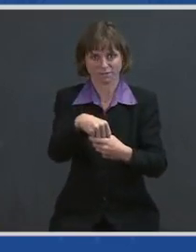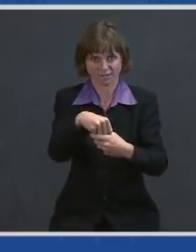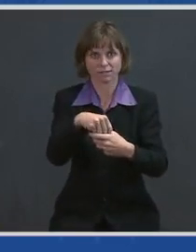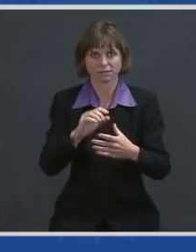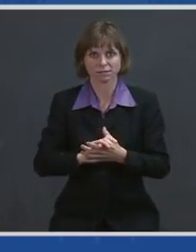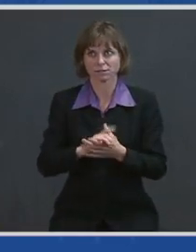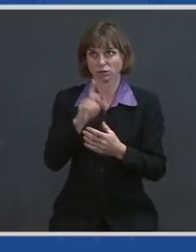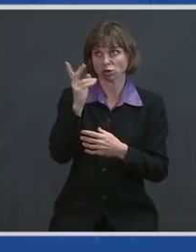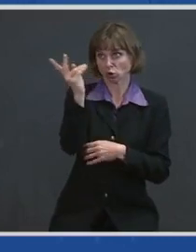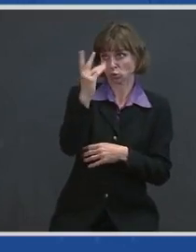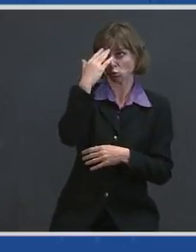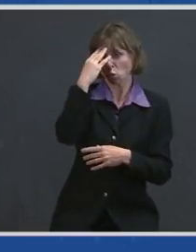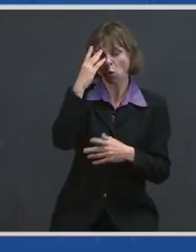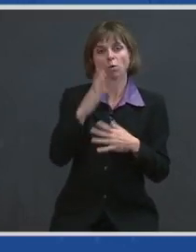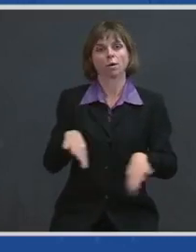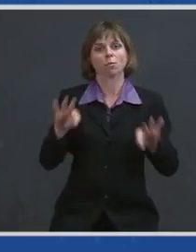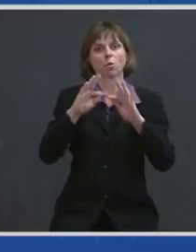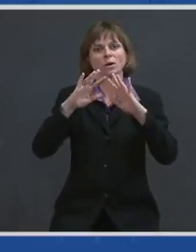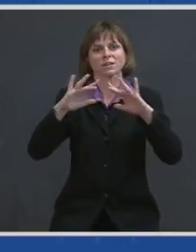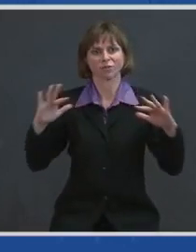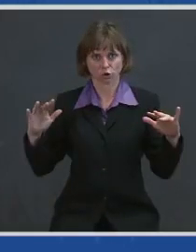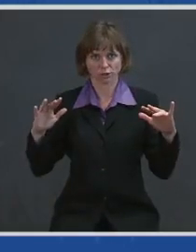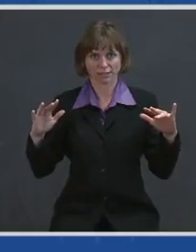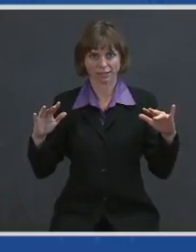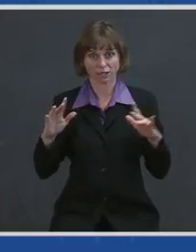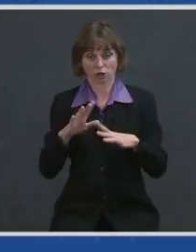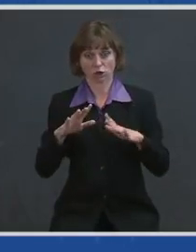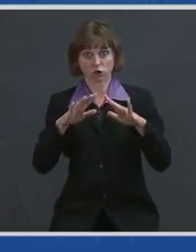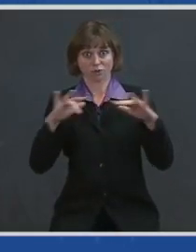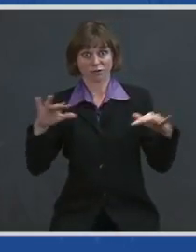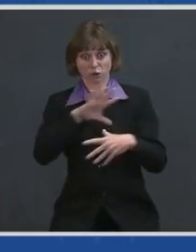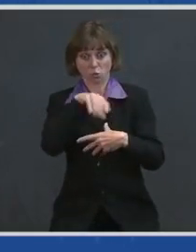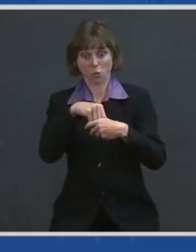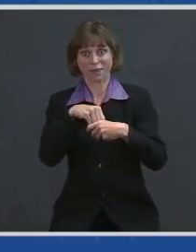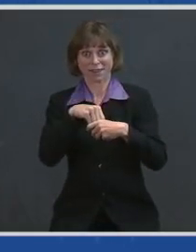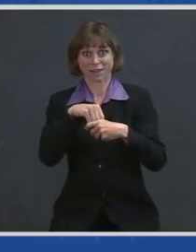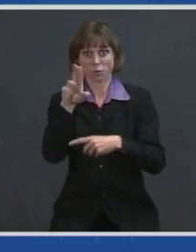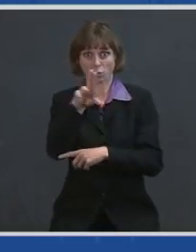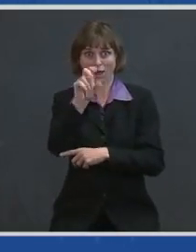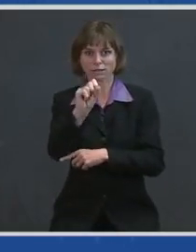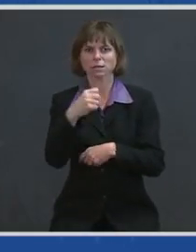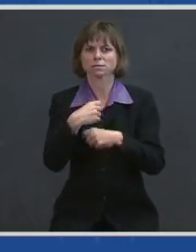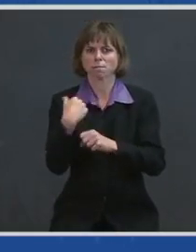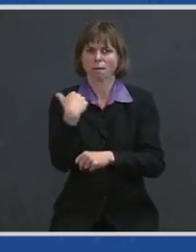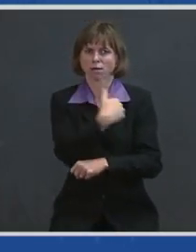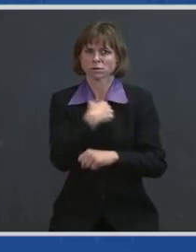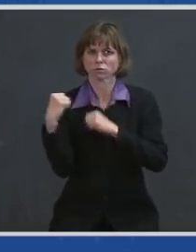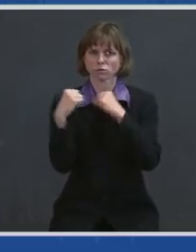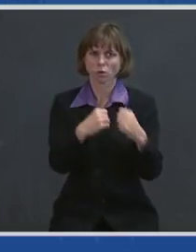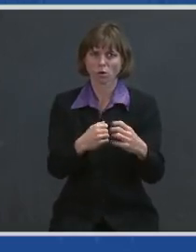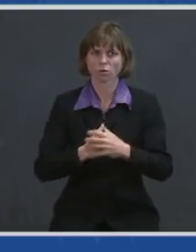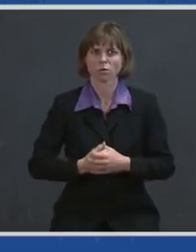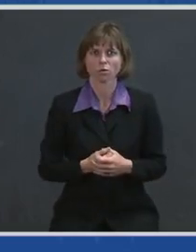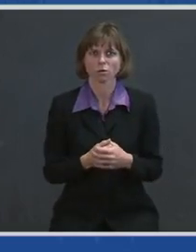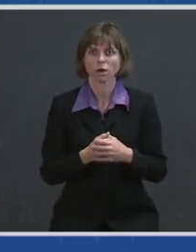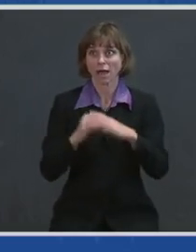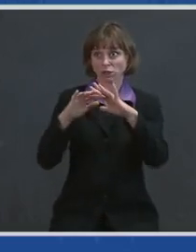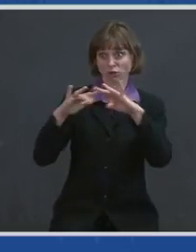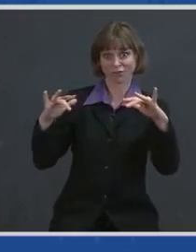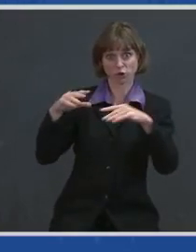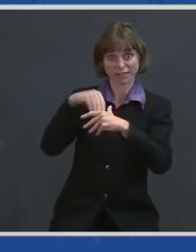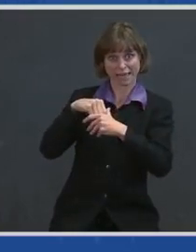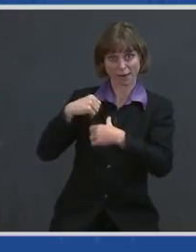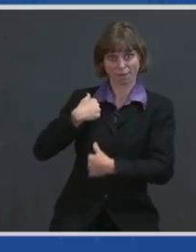that the diversity of our nation makes us stronger, and that diversity in our military